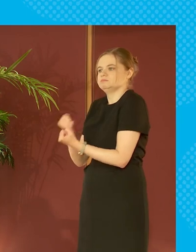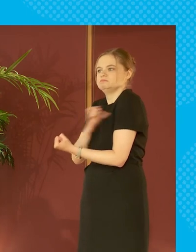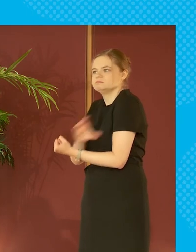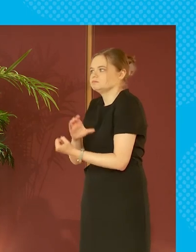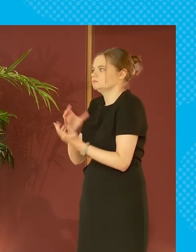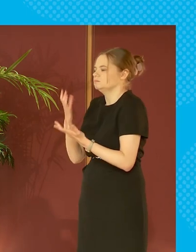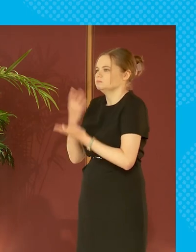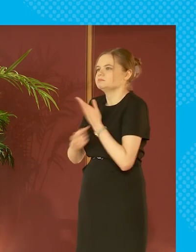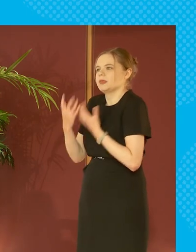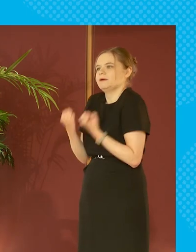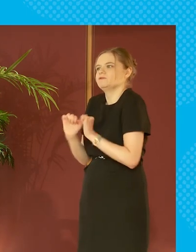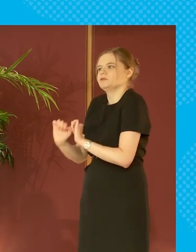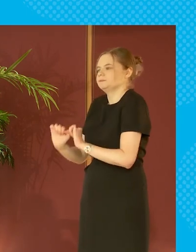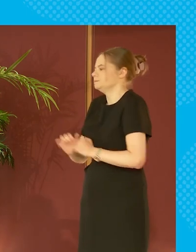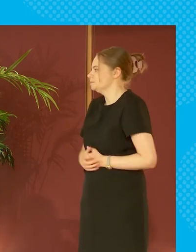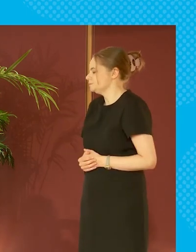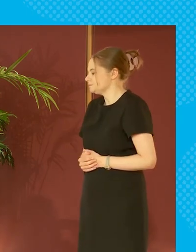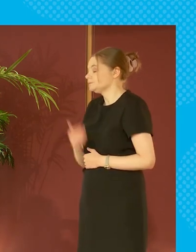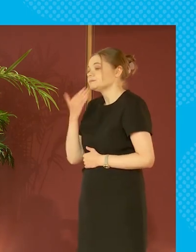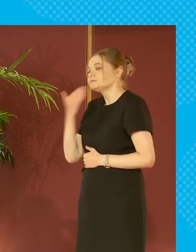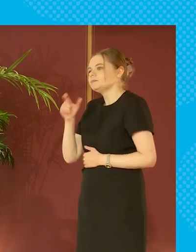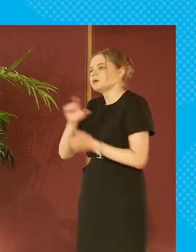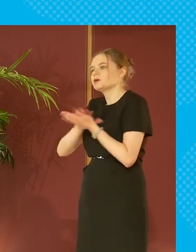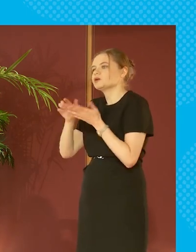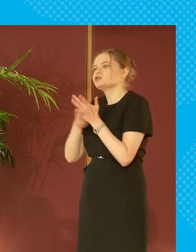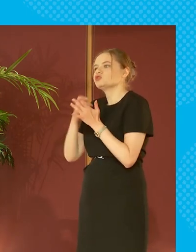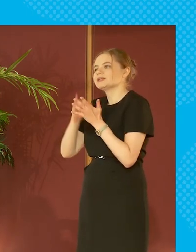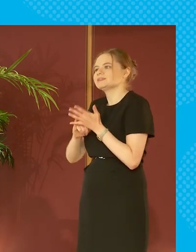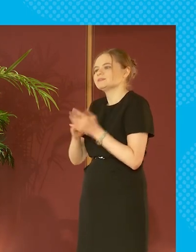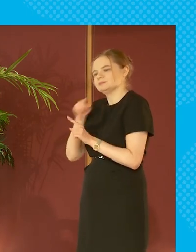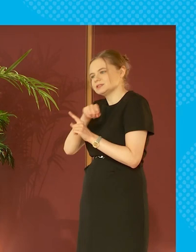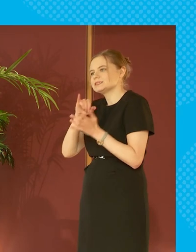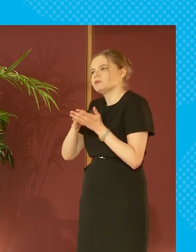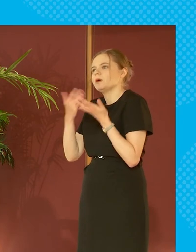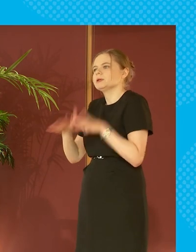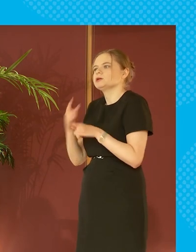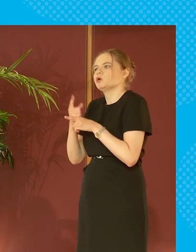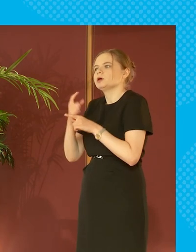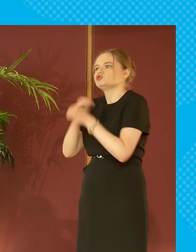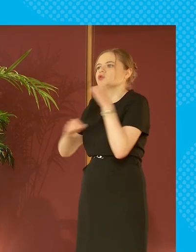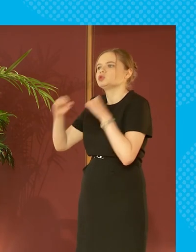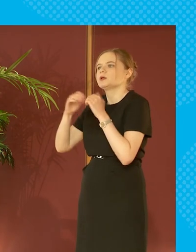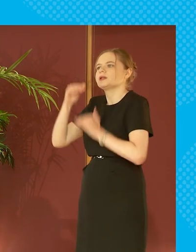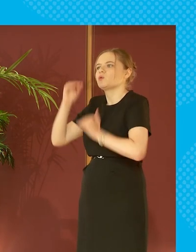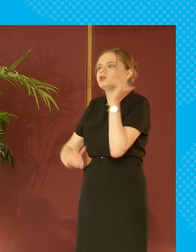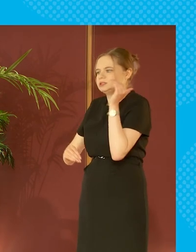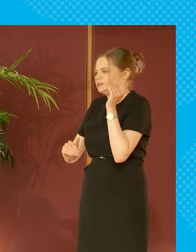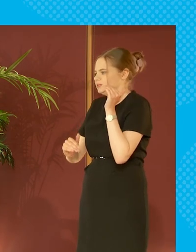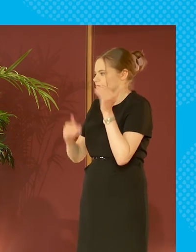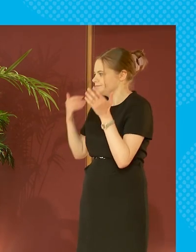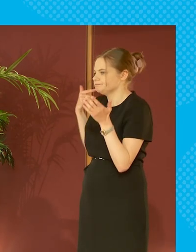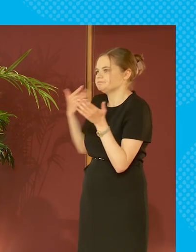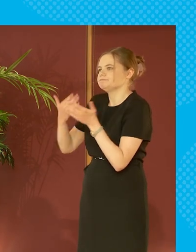communities thanks very much for that satwa chris satwa talks about some of the the structural inequalities that have